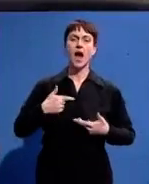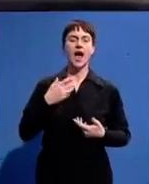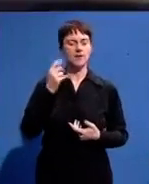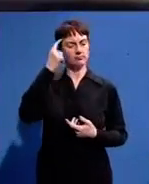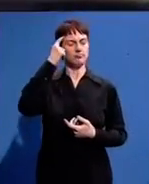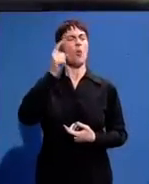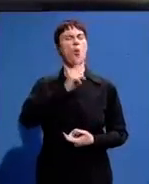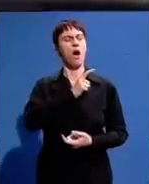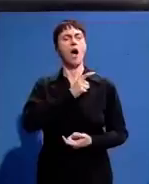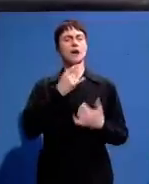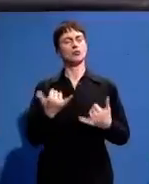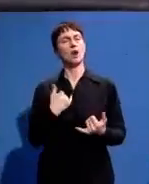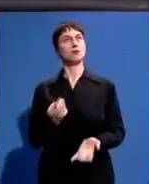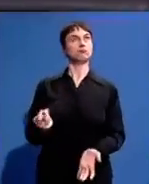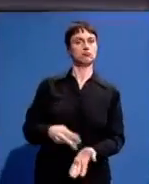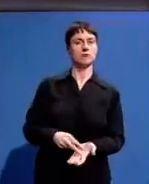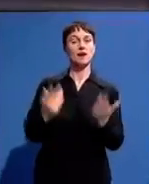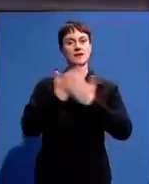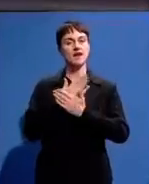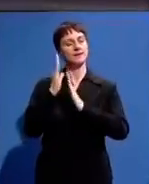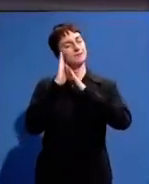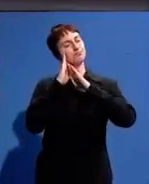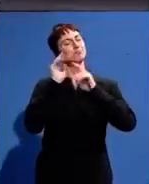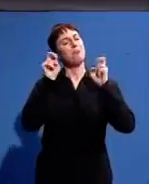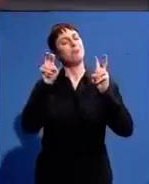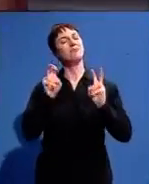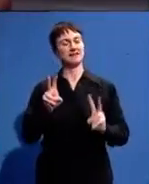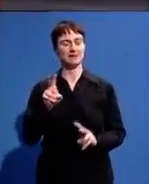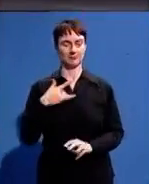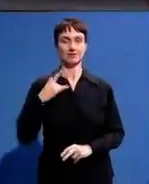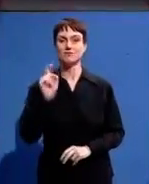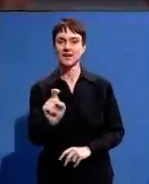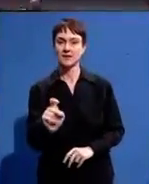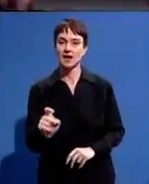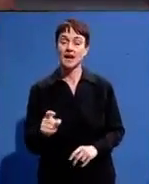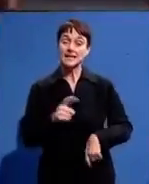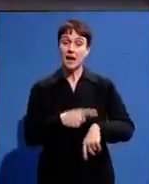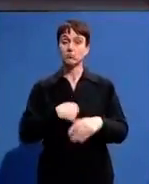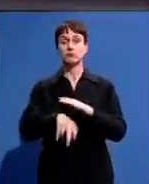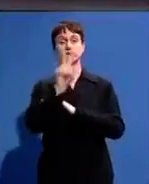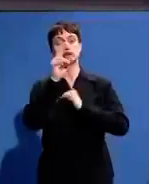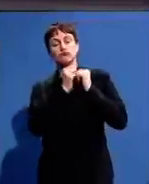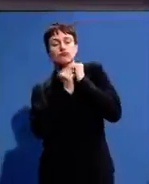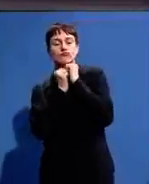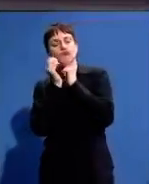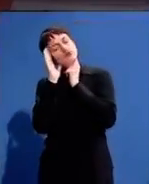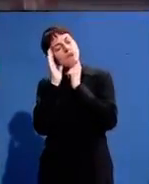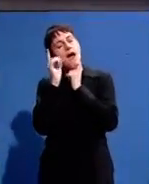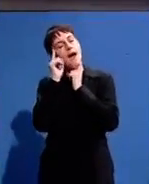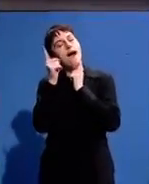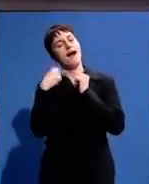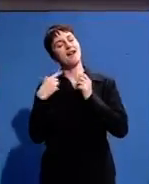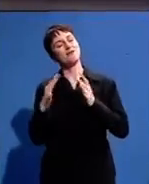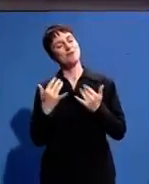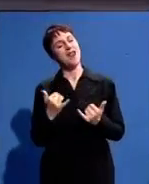day and to be able to sleep peacefully at night to know that when you sleep I have made a change I've changed I've touched somebody else's life I've